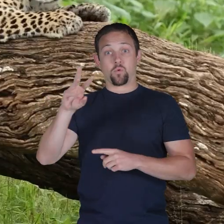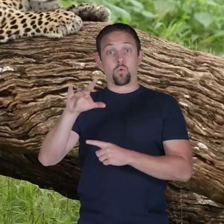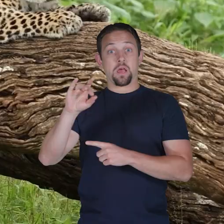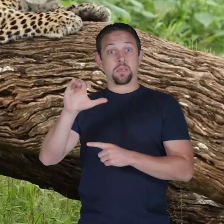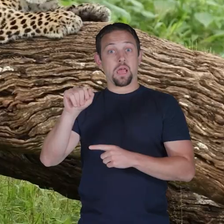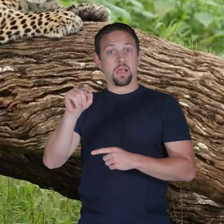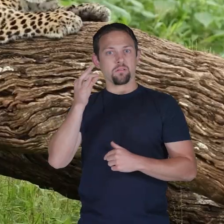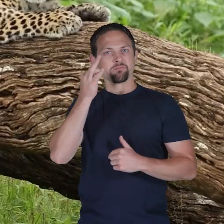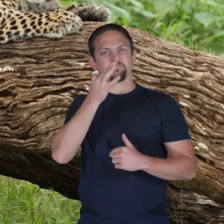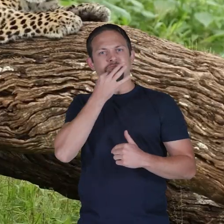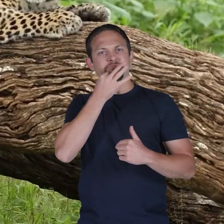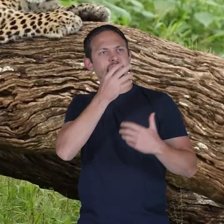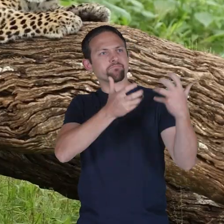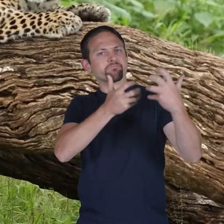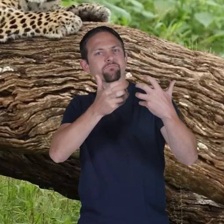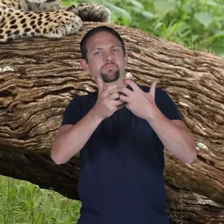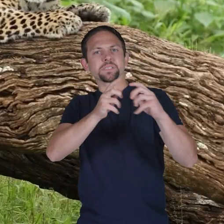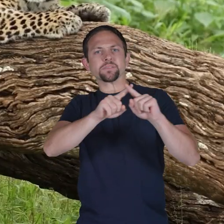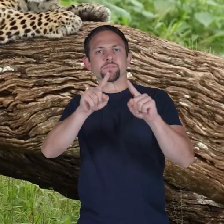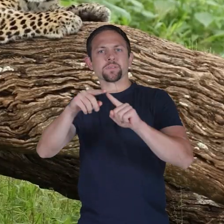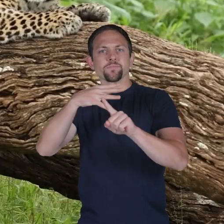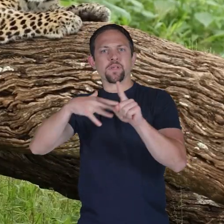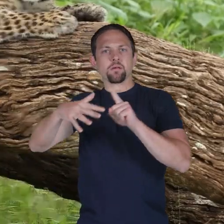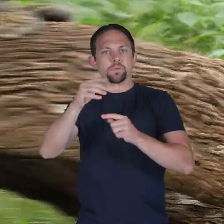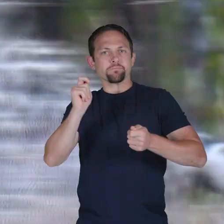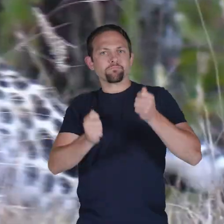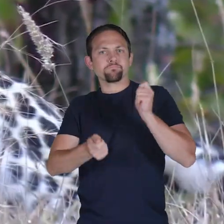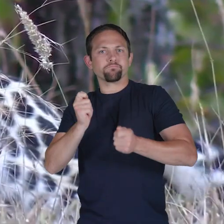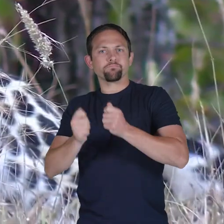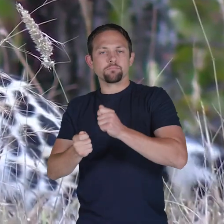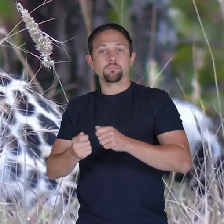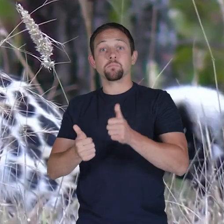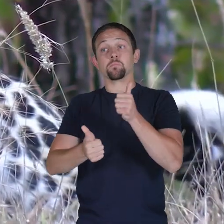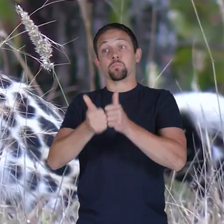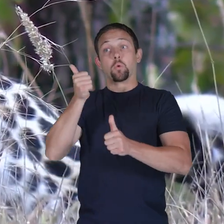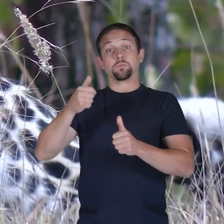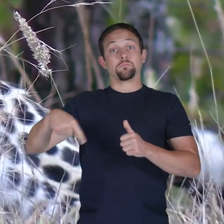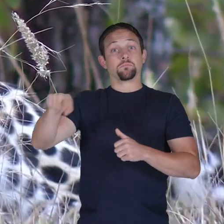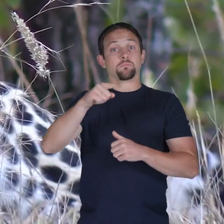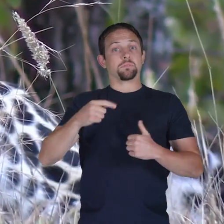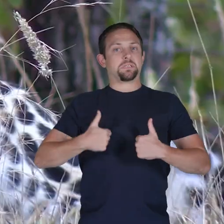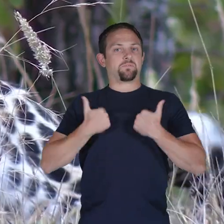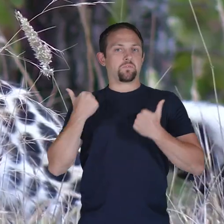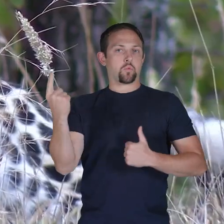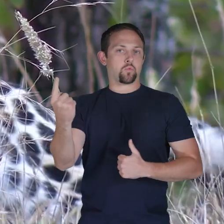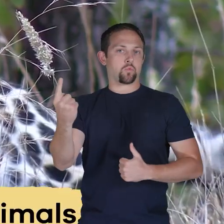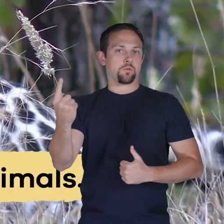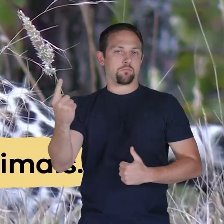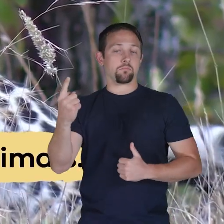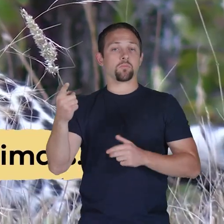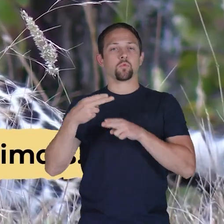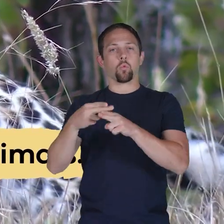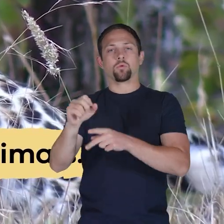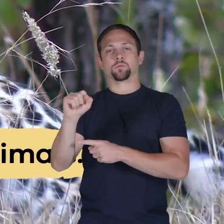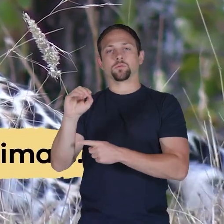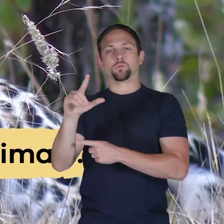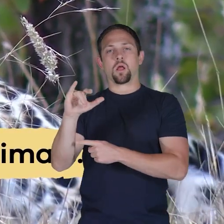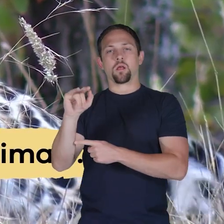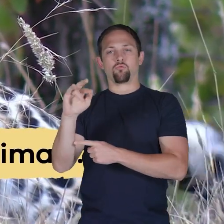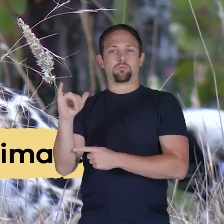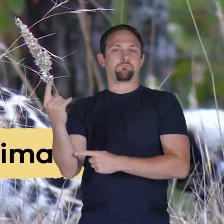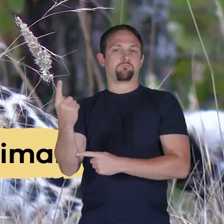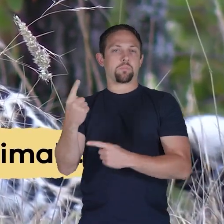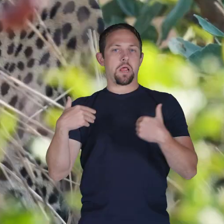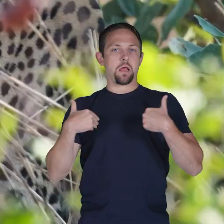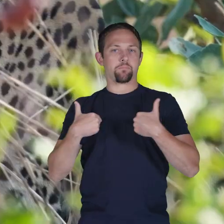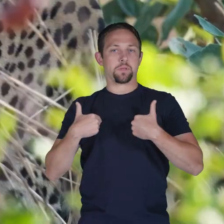wildcats adapt well to different environments most of the time leopards live alone they are solitary